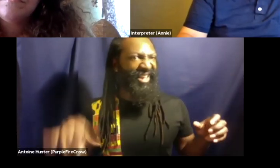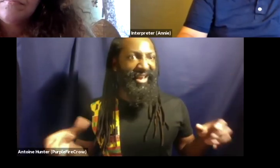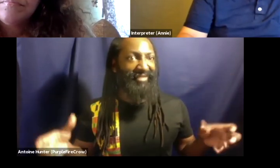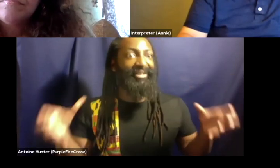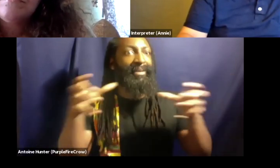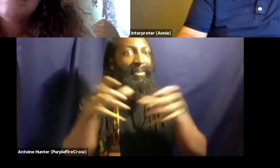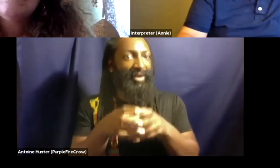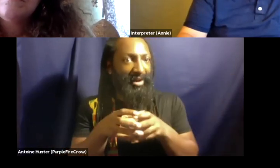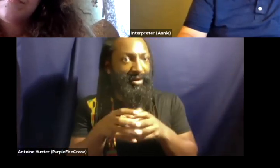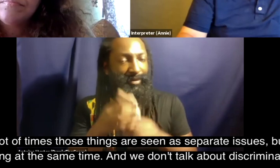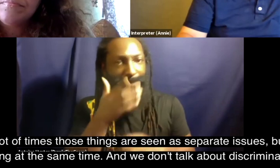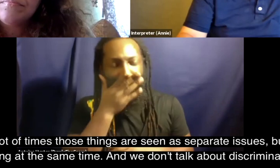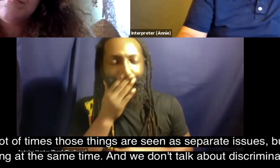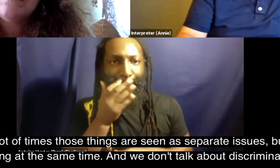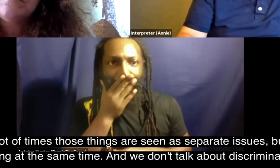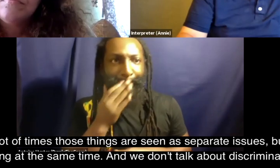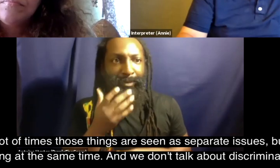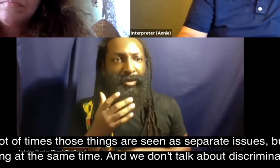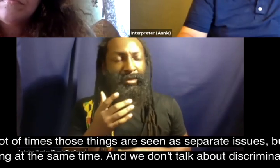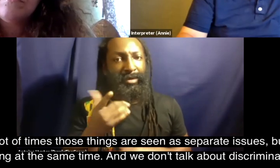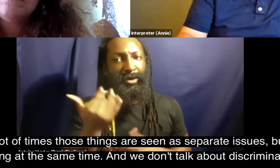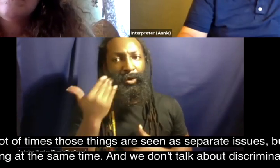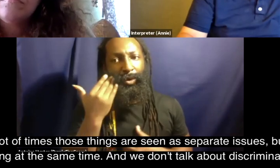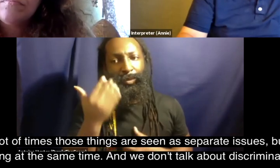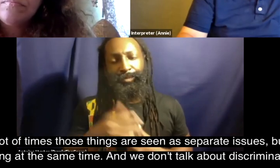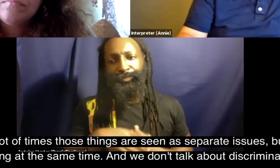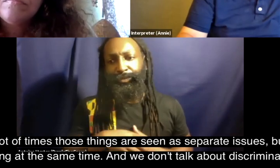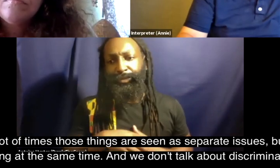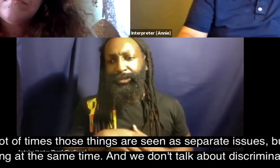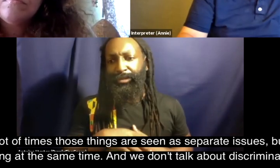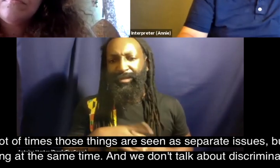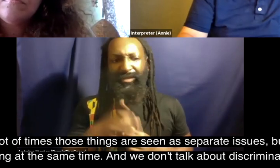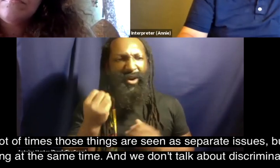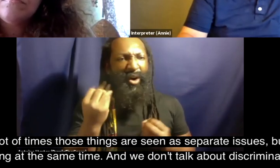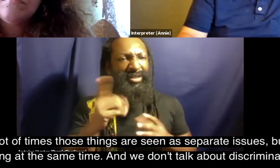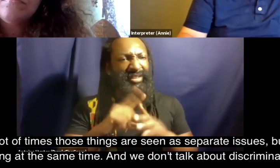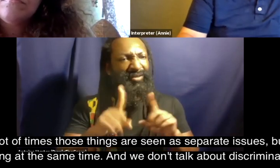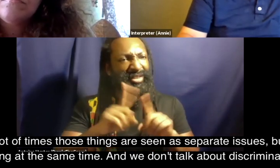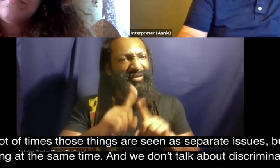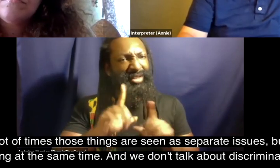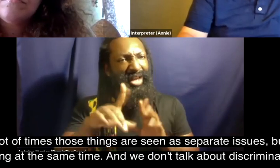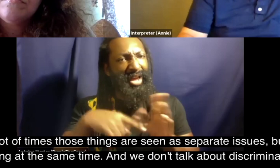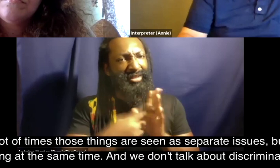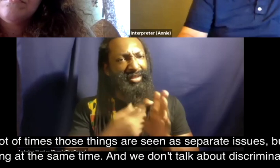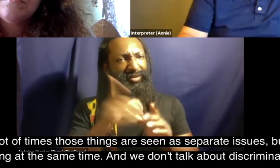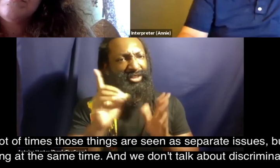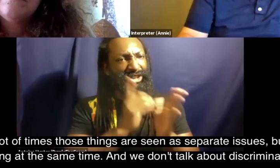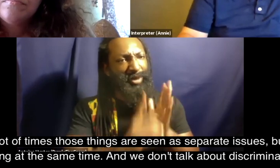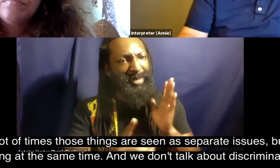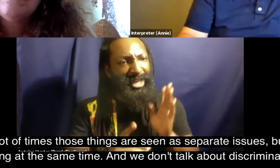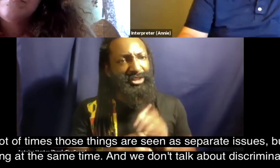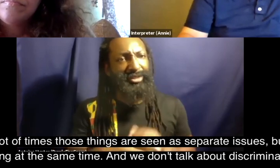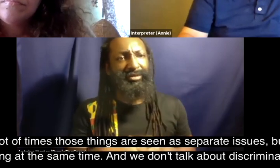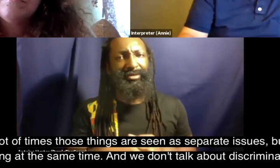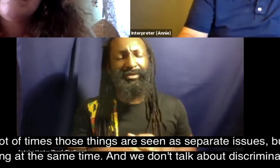and so a lot of times those things are seen as separate issues but i see them as all happening